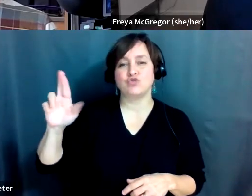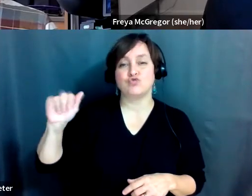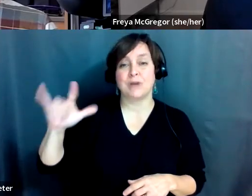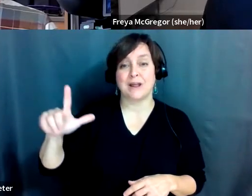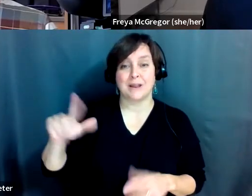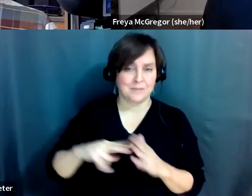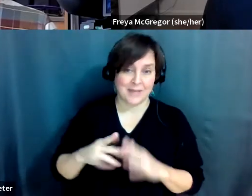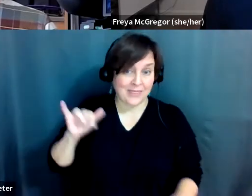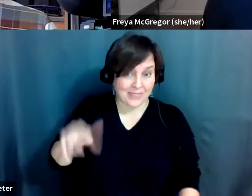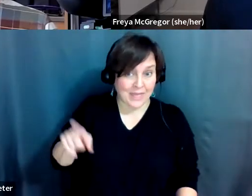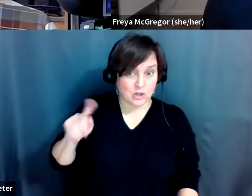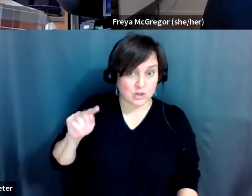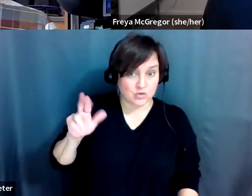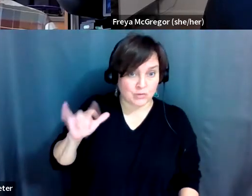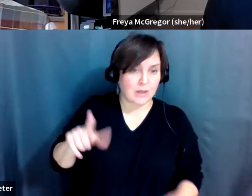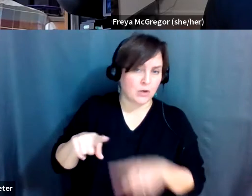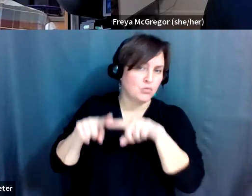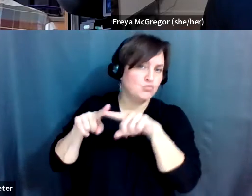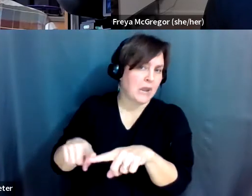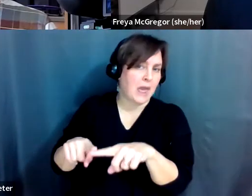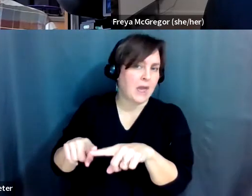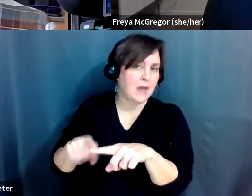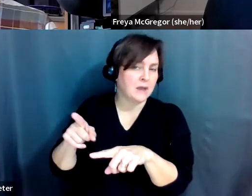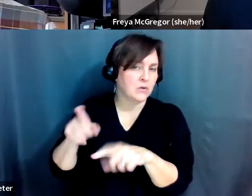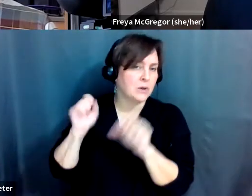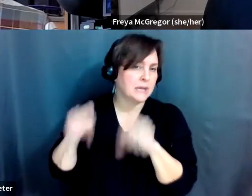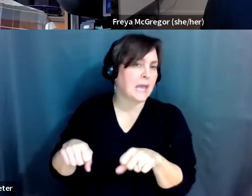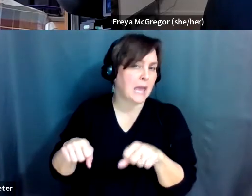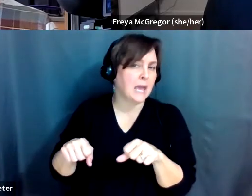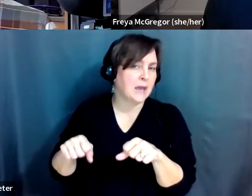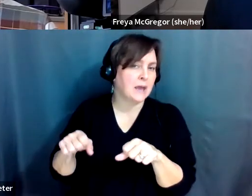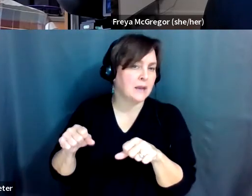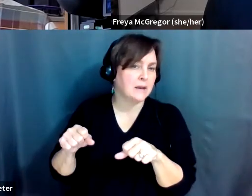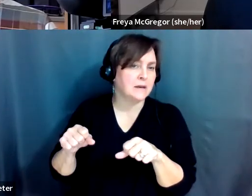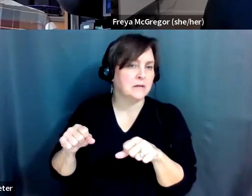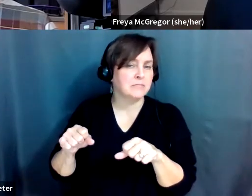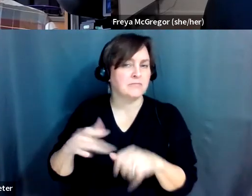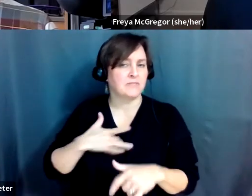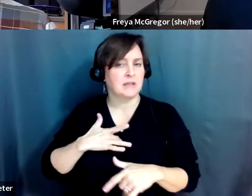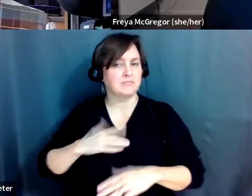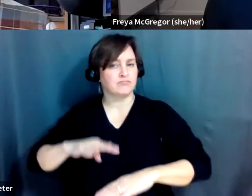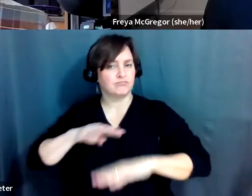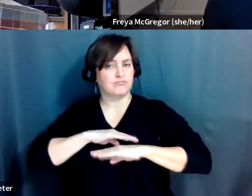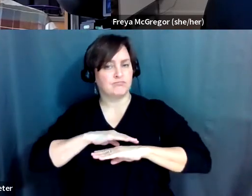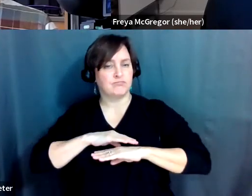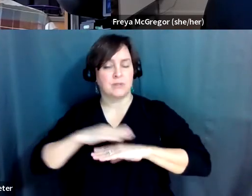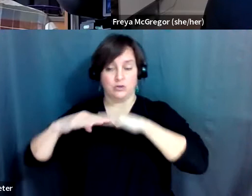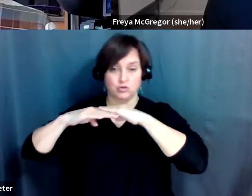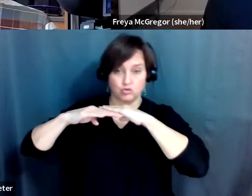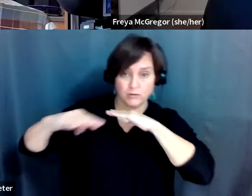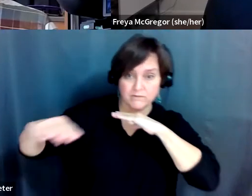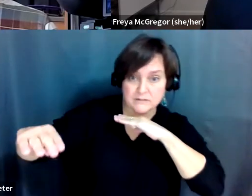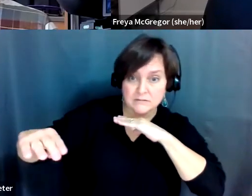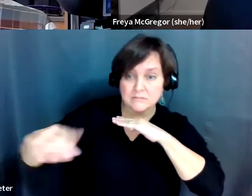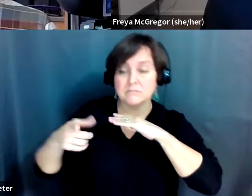trail, you can rely, you can, you can make, you can, uh, rest assured that the surfaces, the,